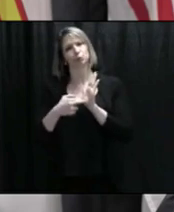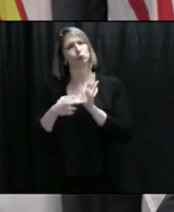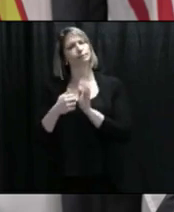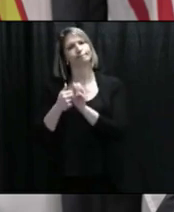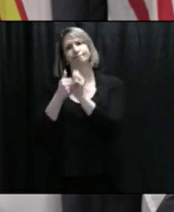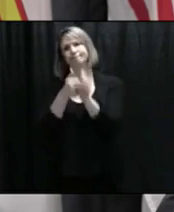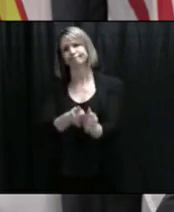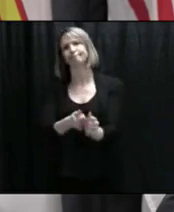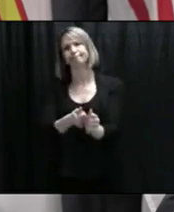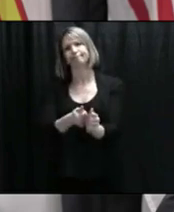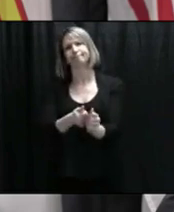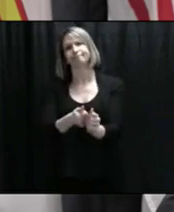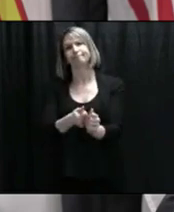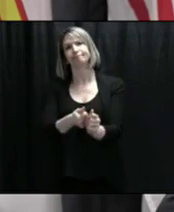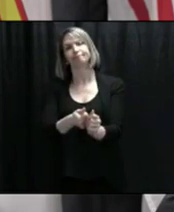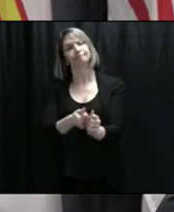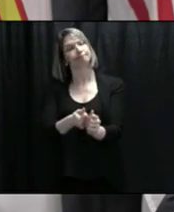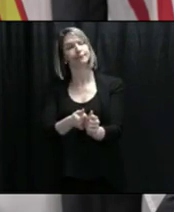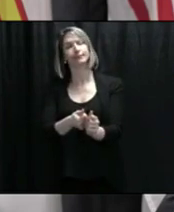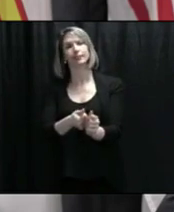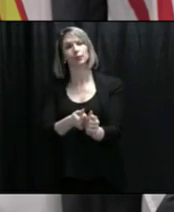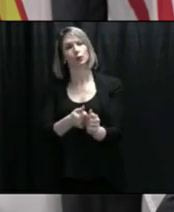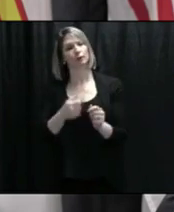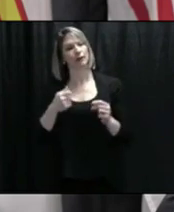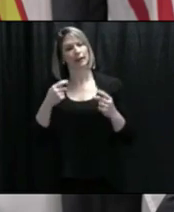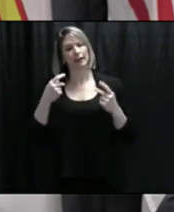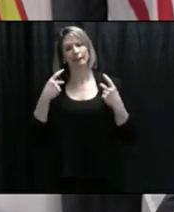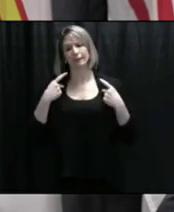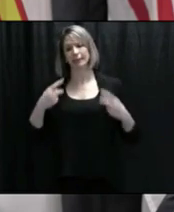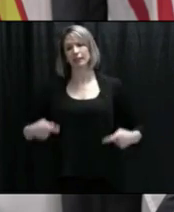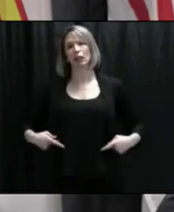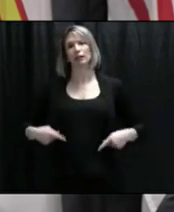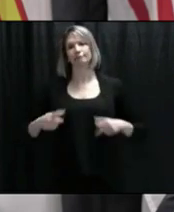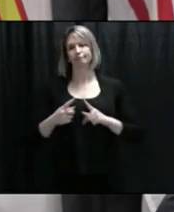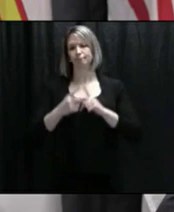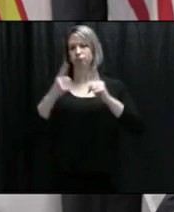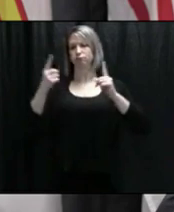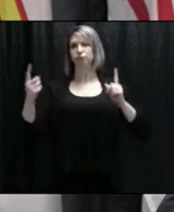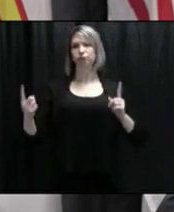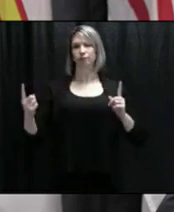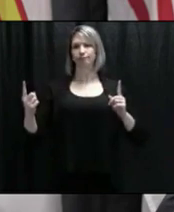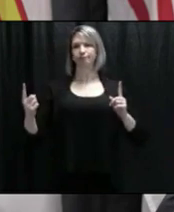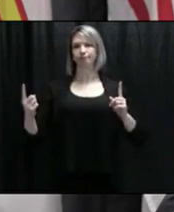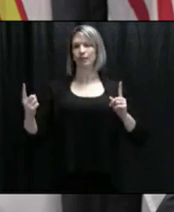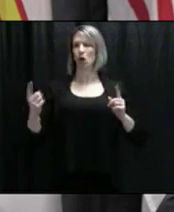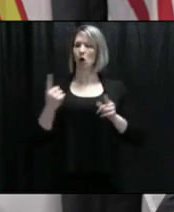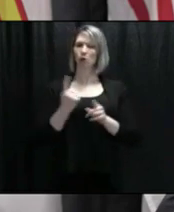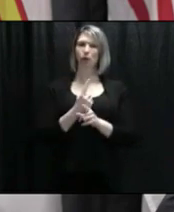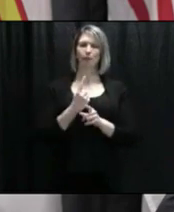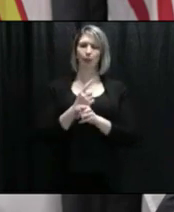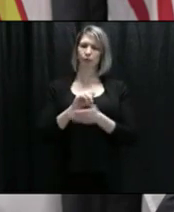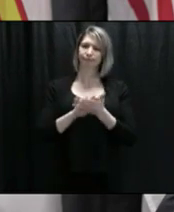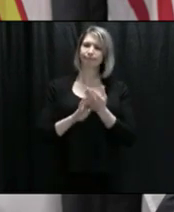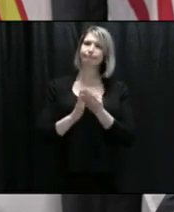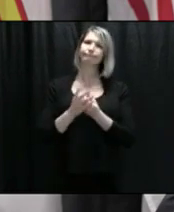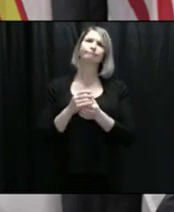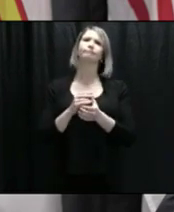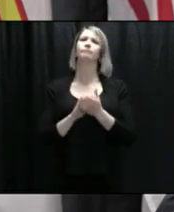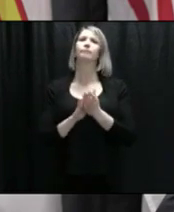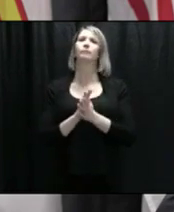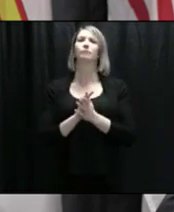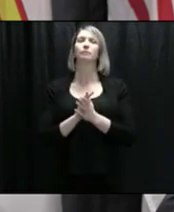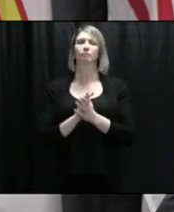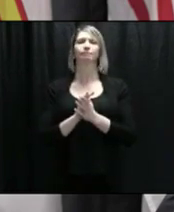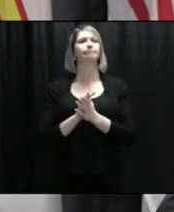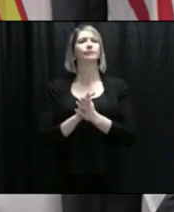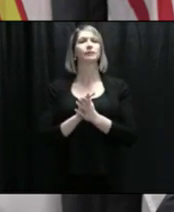medical officer. So practicing physical distancing on those sites, having the proper hygiene and capacity in place